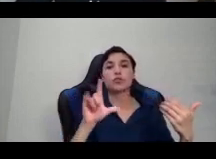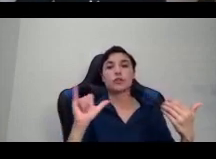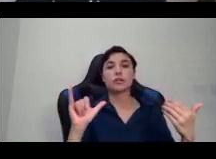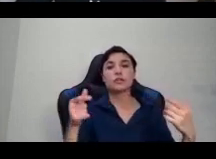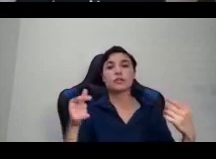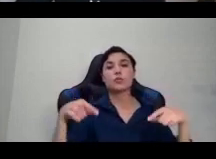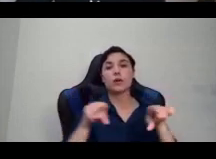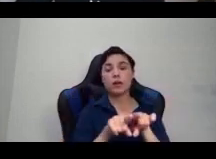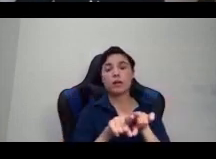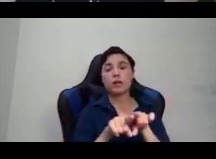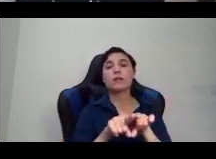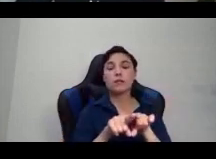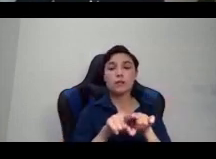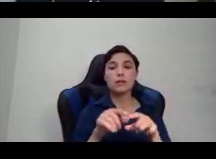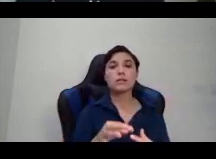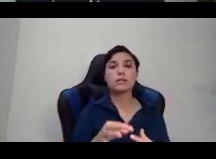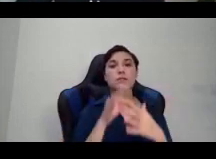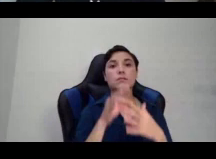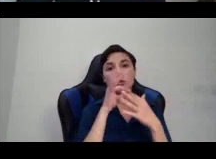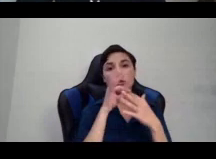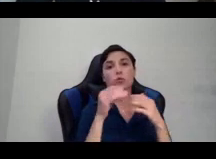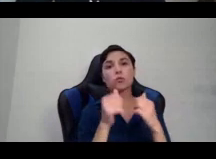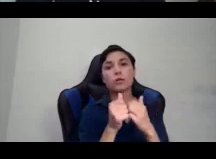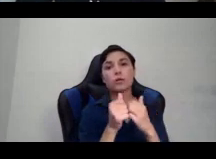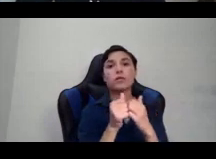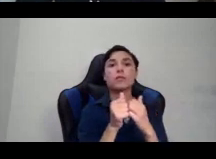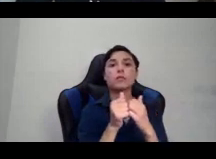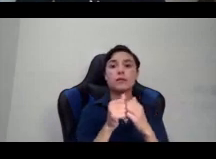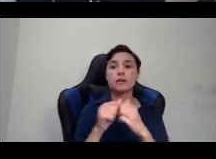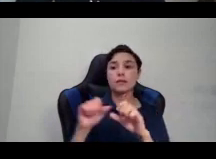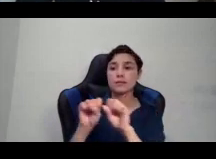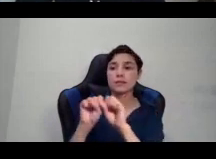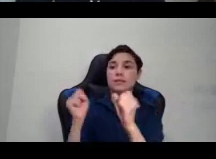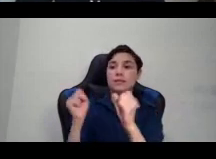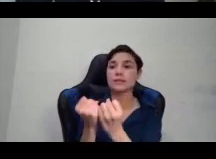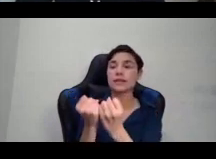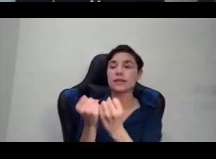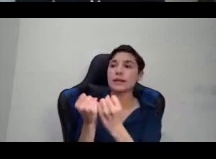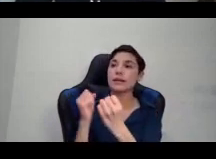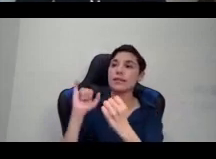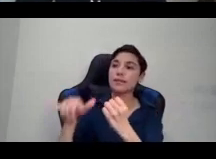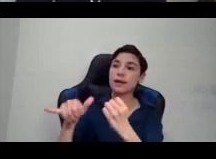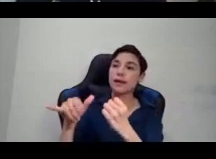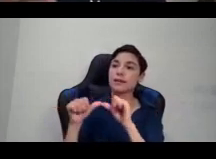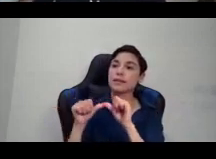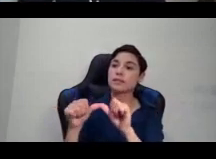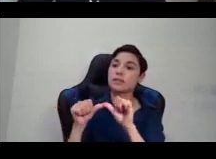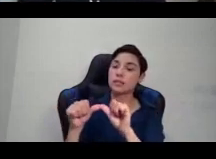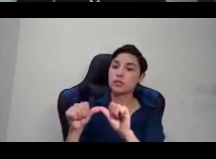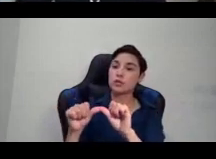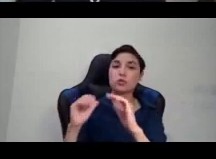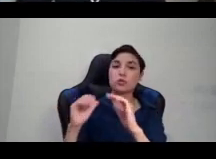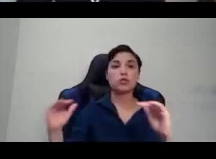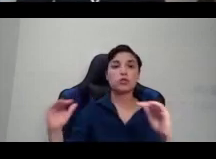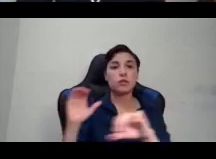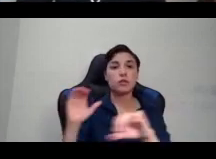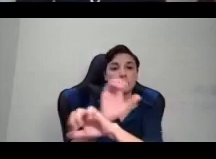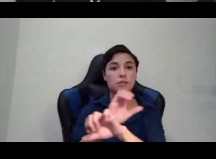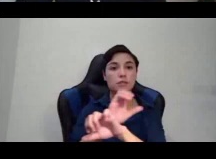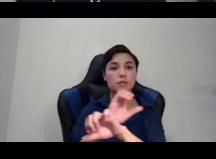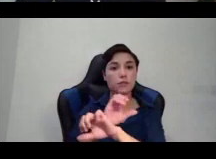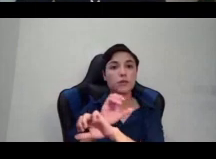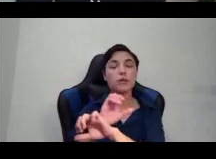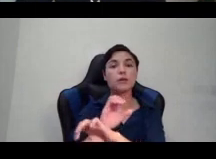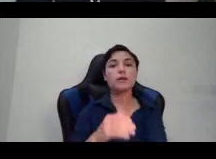societies where child slavery was practiced and women of African descent were around. There is a story from New